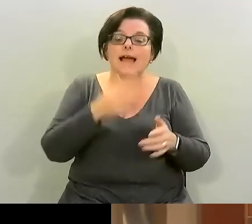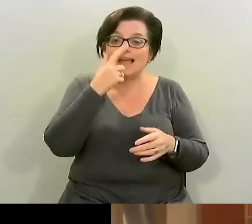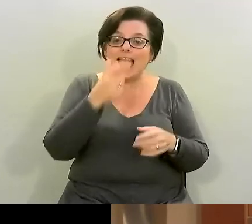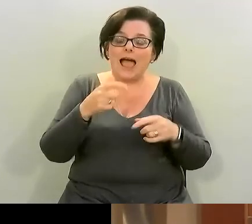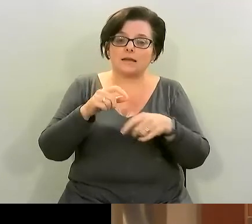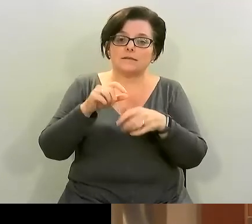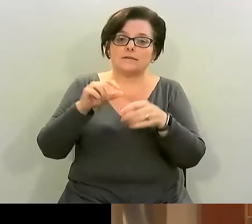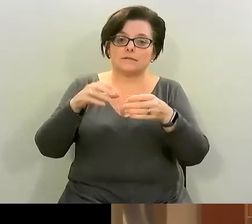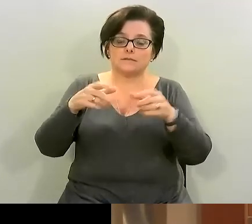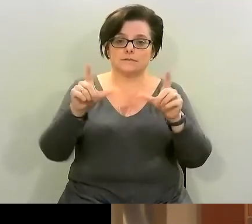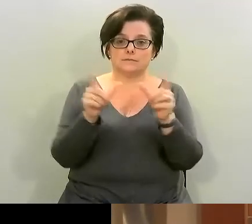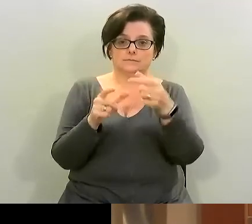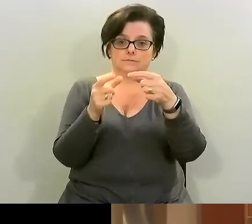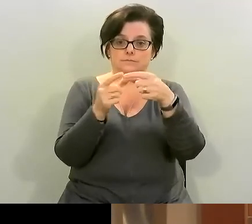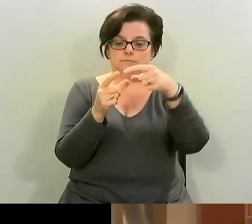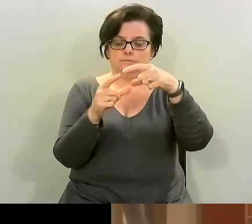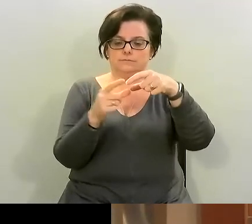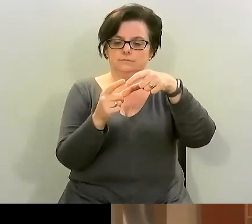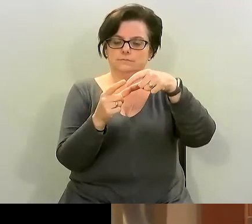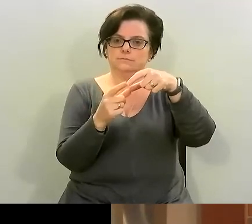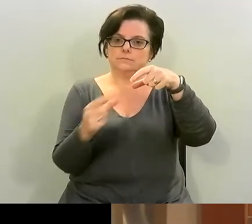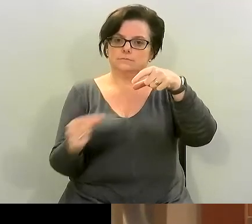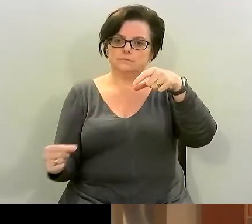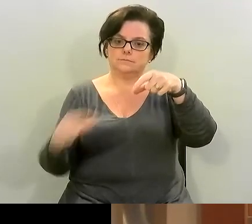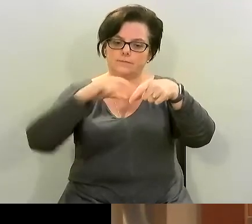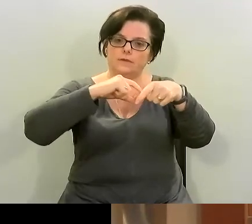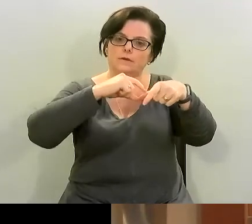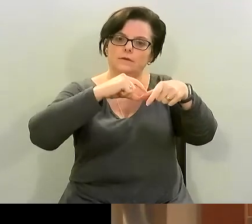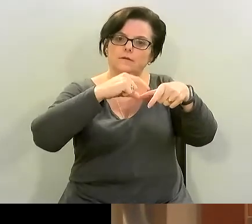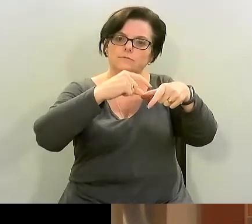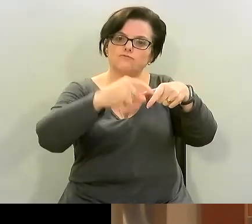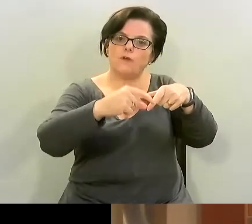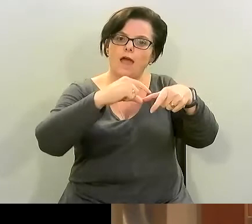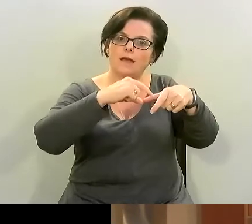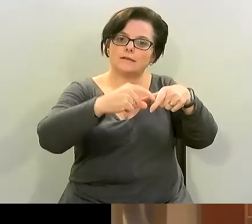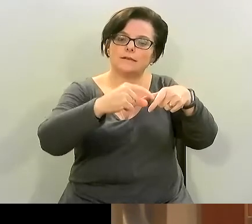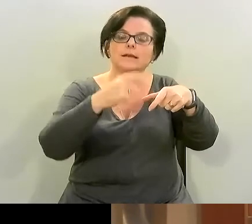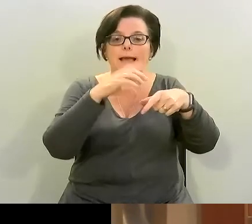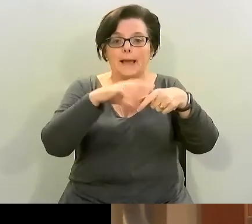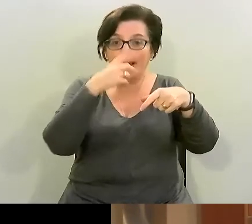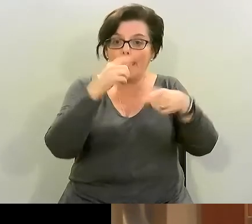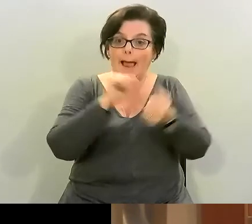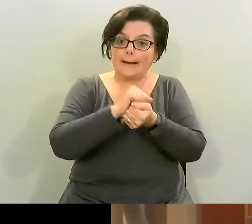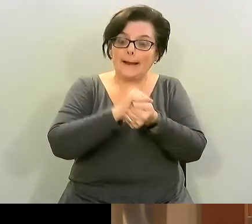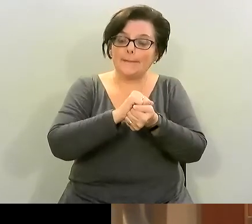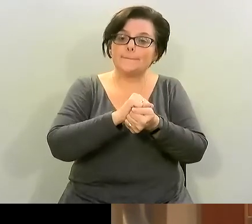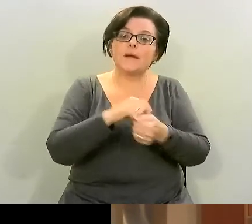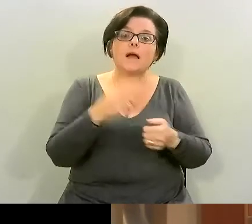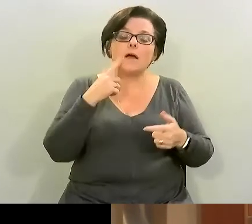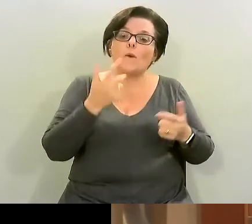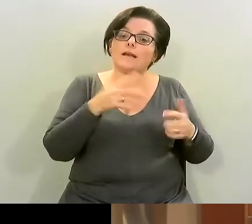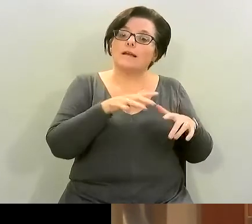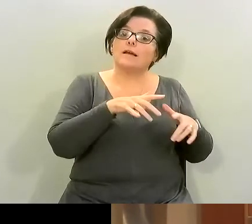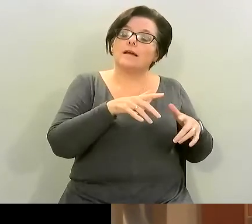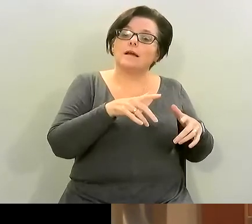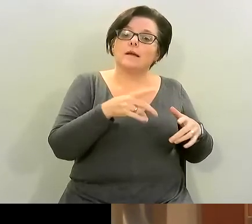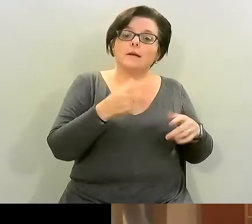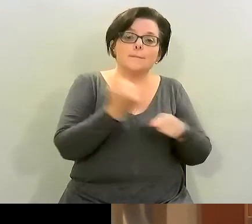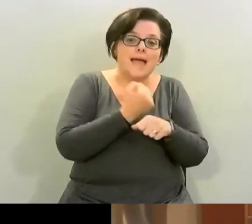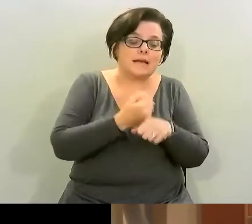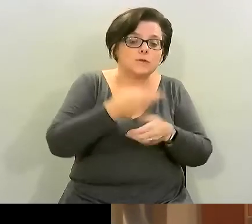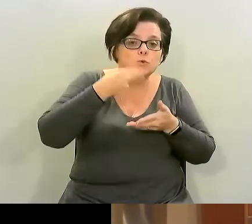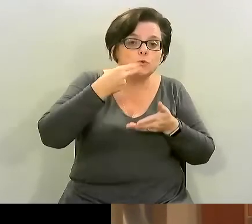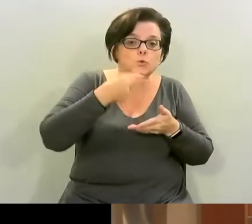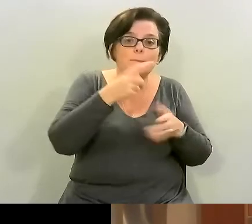and you can store the rind as long as it's clean and use it in the next time you make a soup or a stew it lends a delicious flavor and